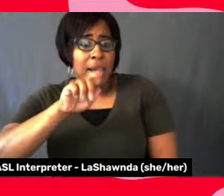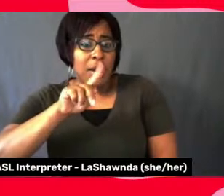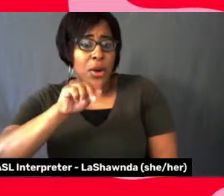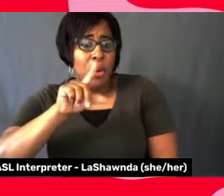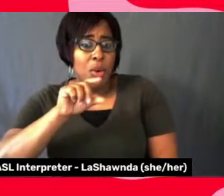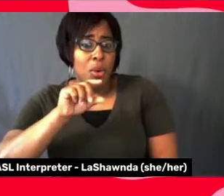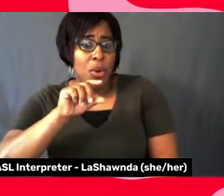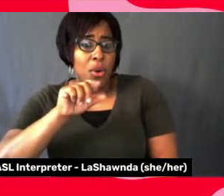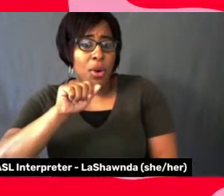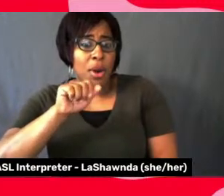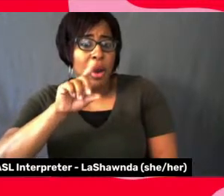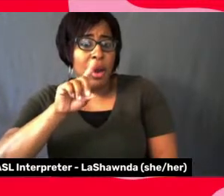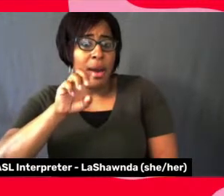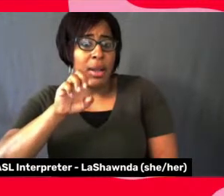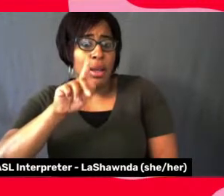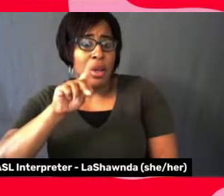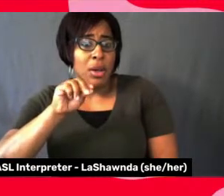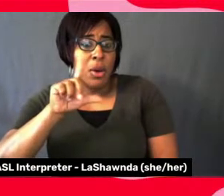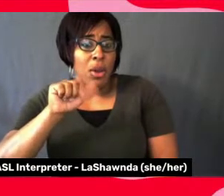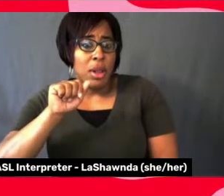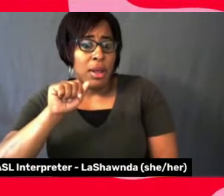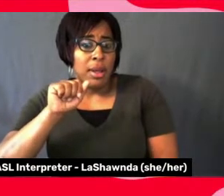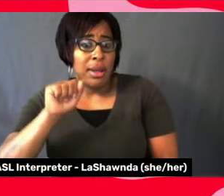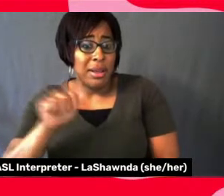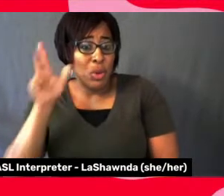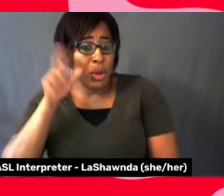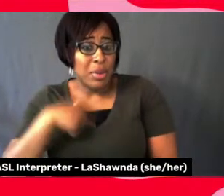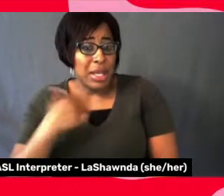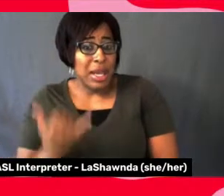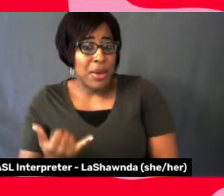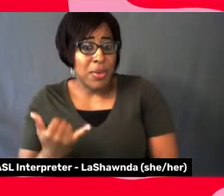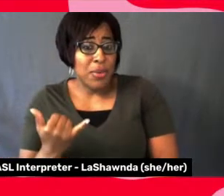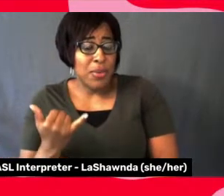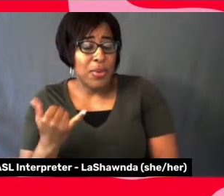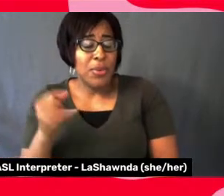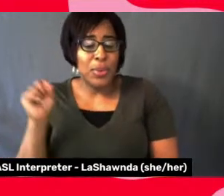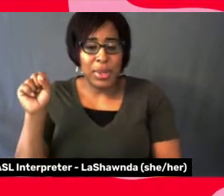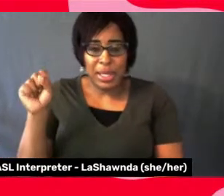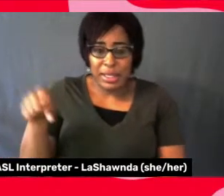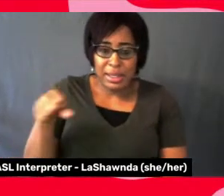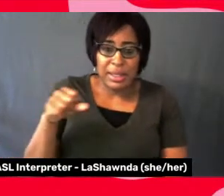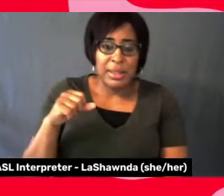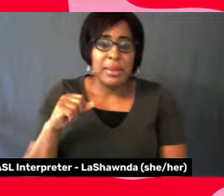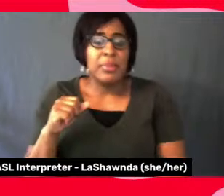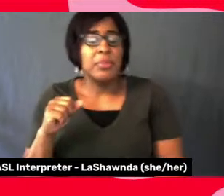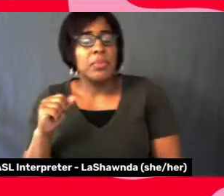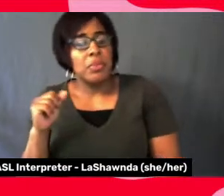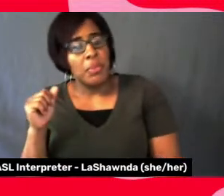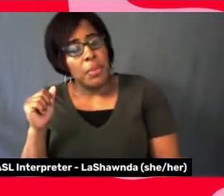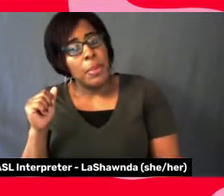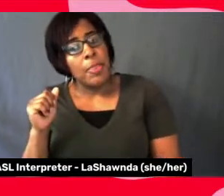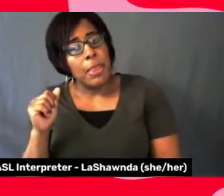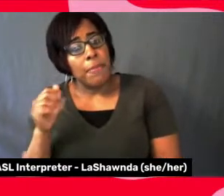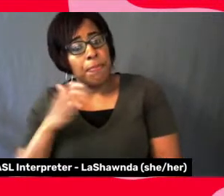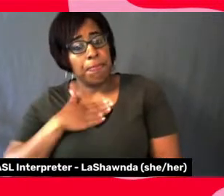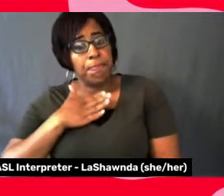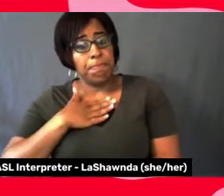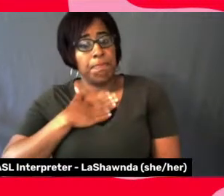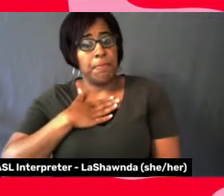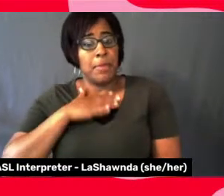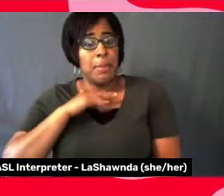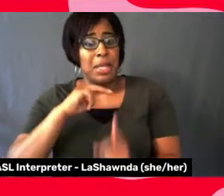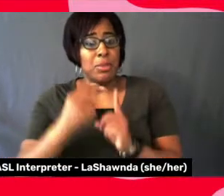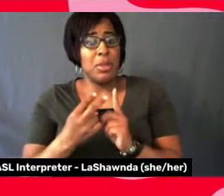Oh, I'm, I'm muted now. Can you hear me now? Yes. In my mind, authenticity is almost